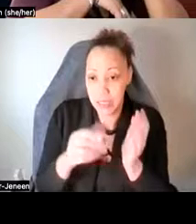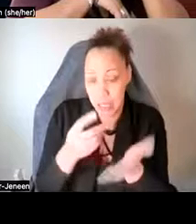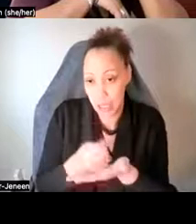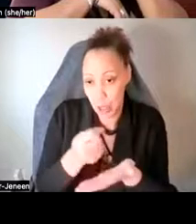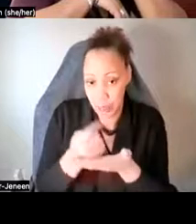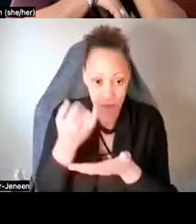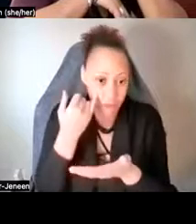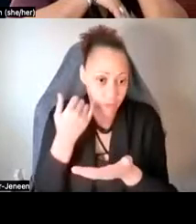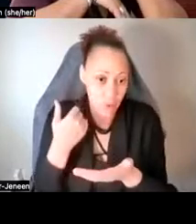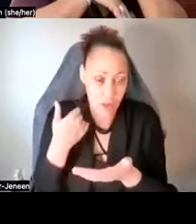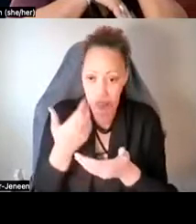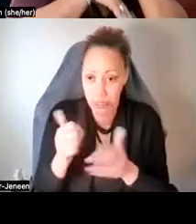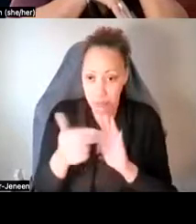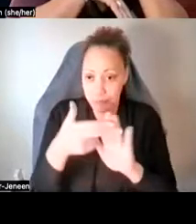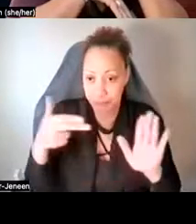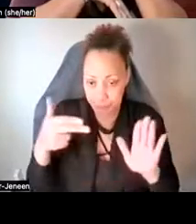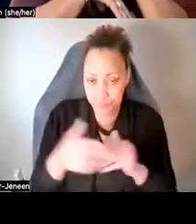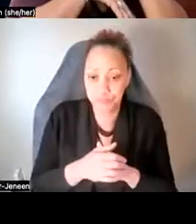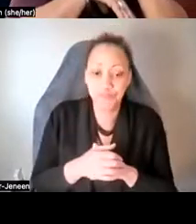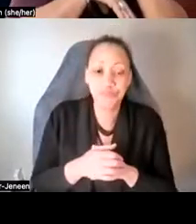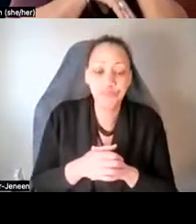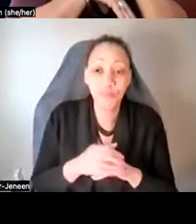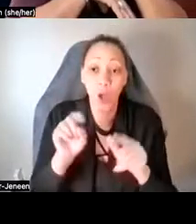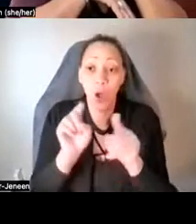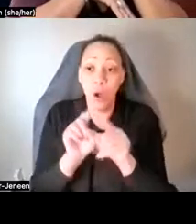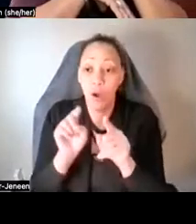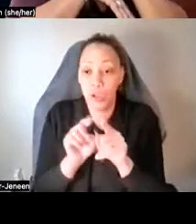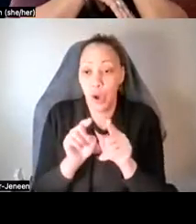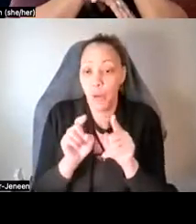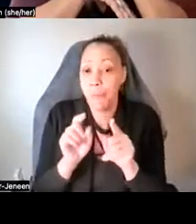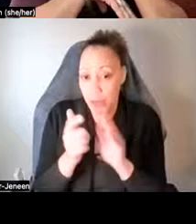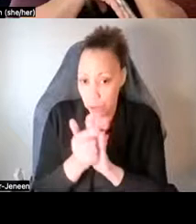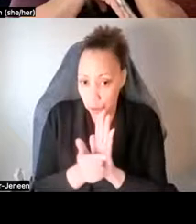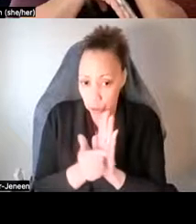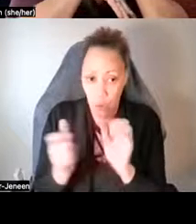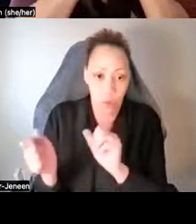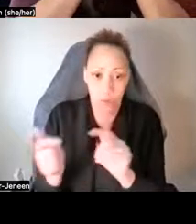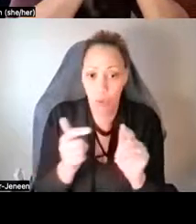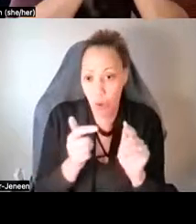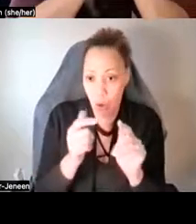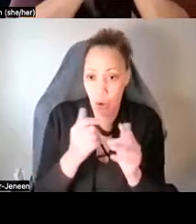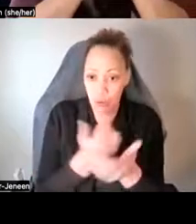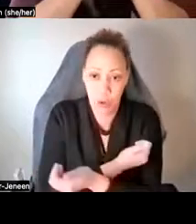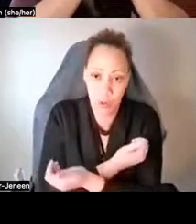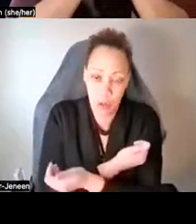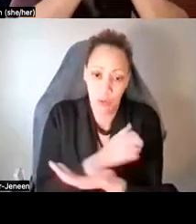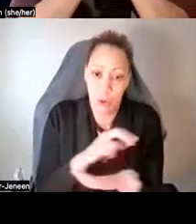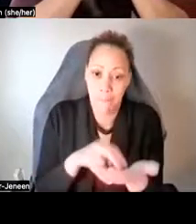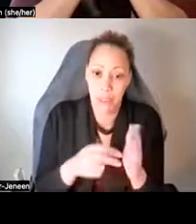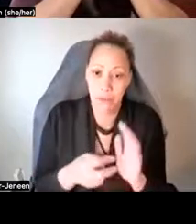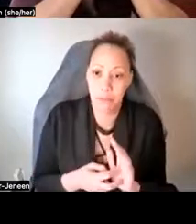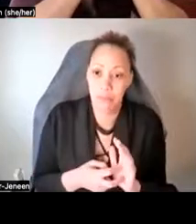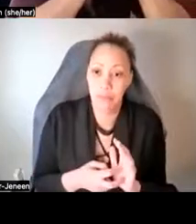um, or diagnosis. Um, and they've also decriminalized all drugs, which means that, um, uh,